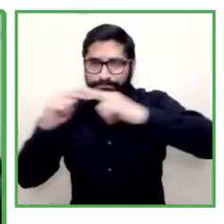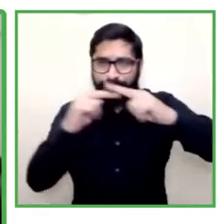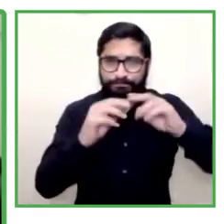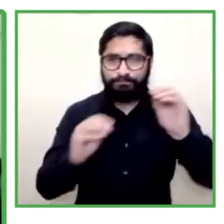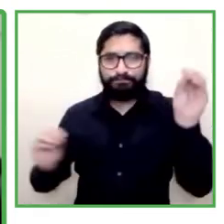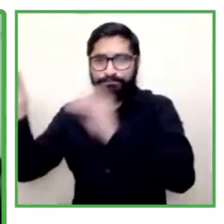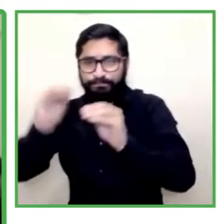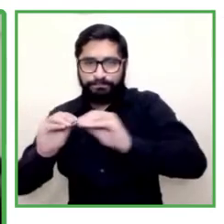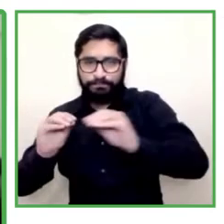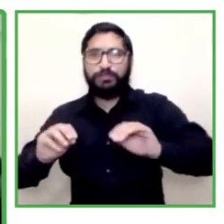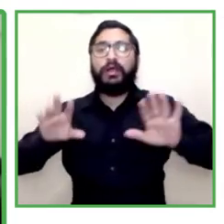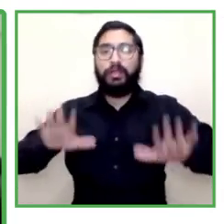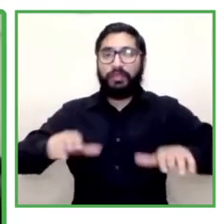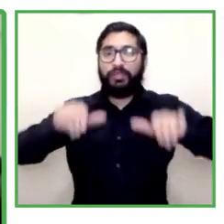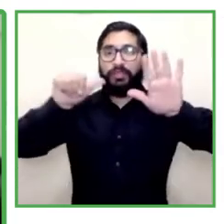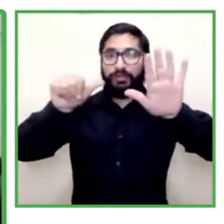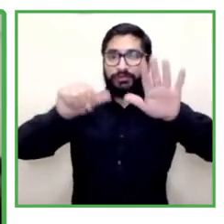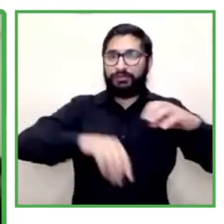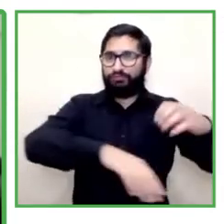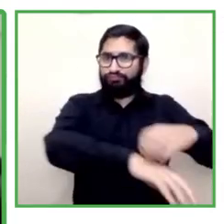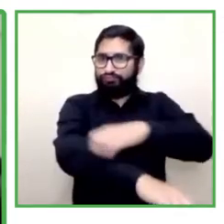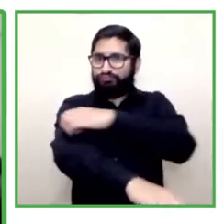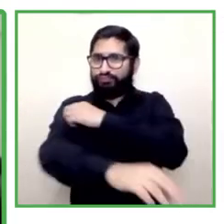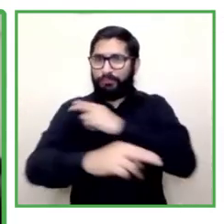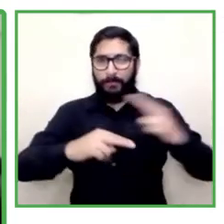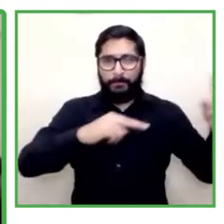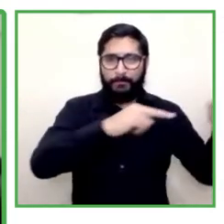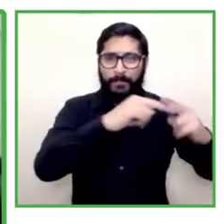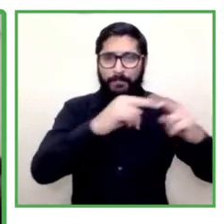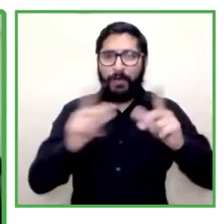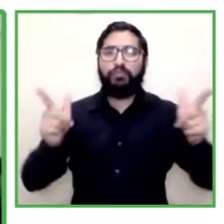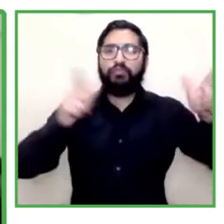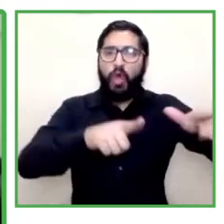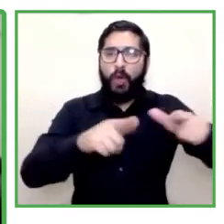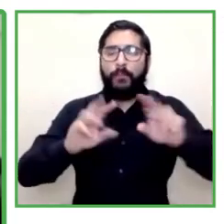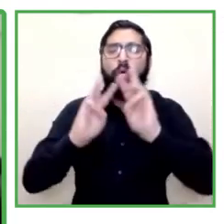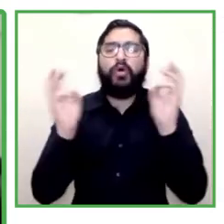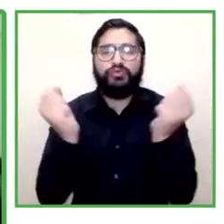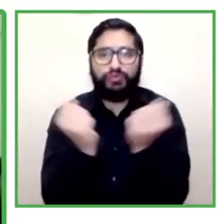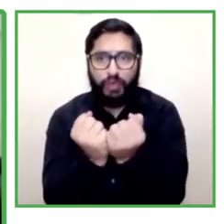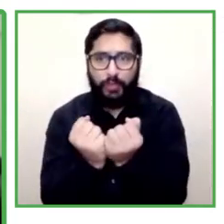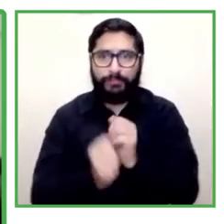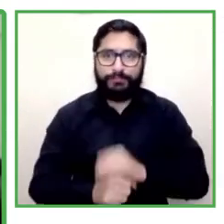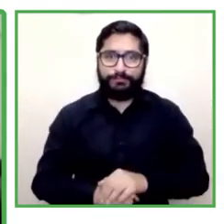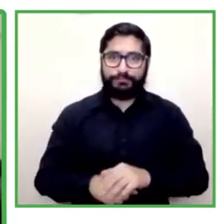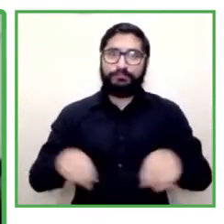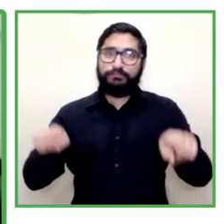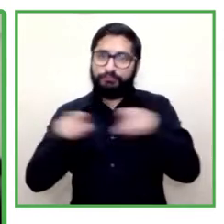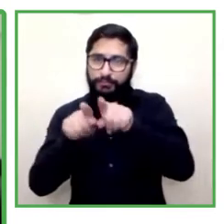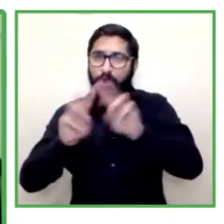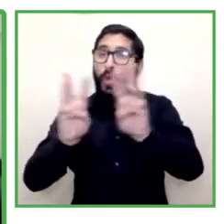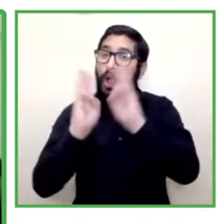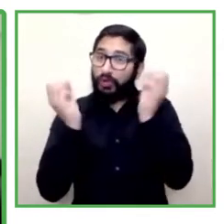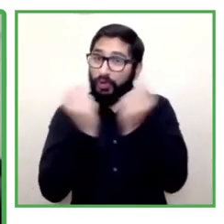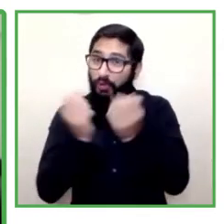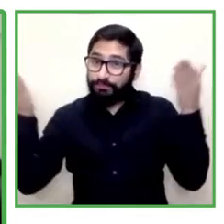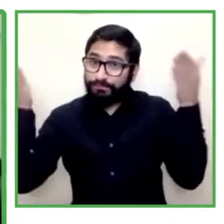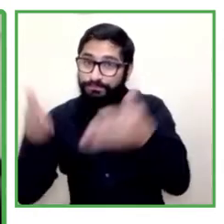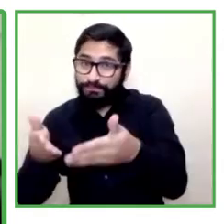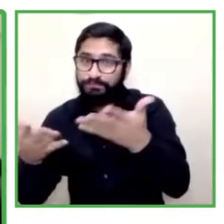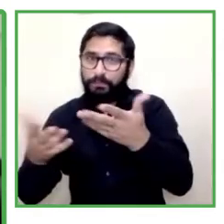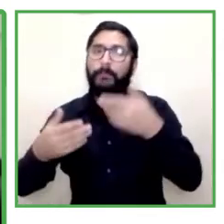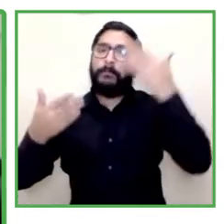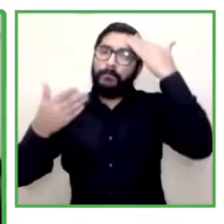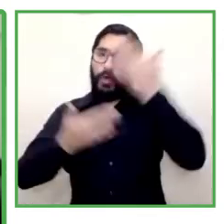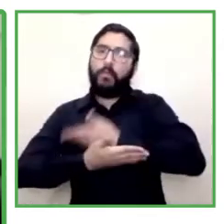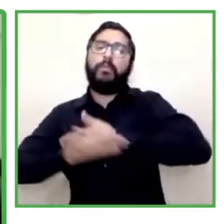instances for the economic reactivation, inclusive economic reactivation, setting up conversations between members